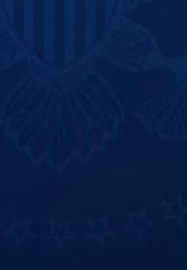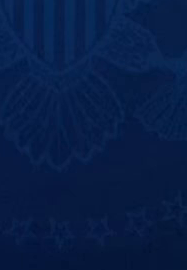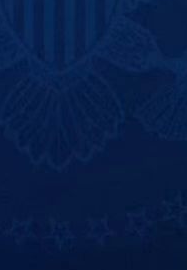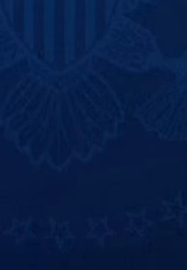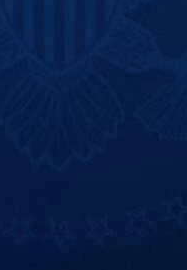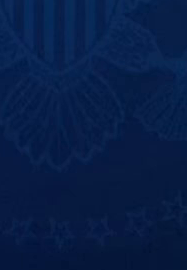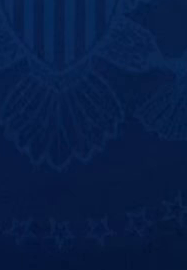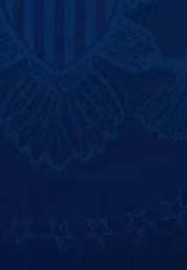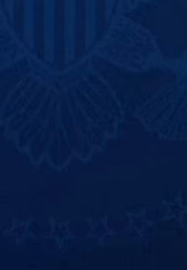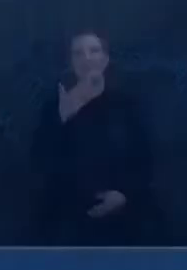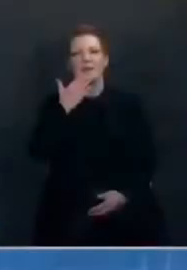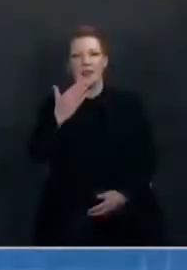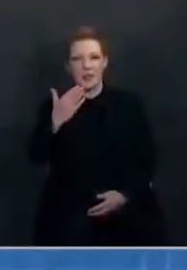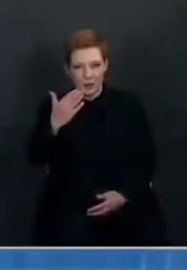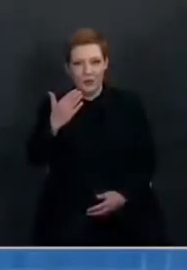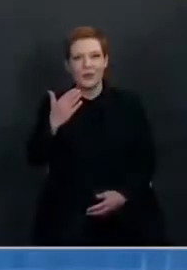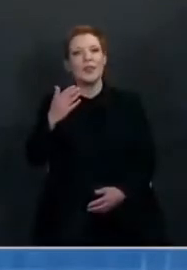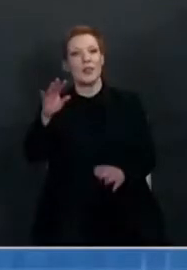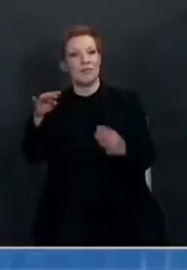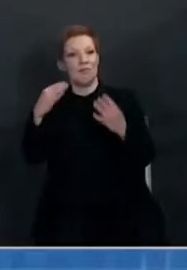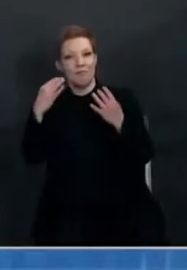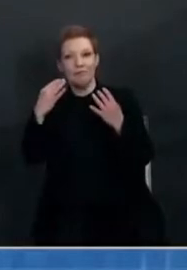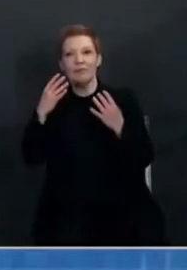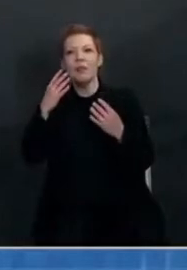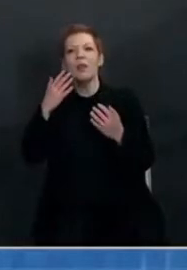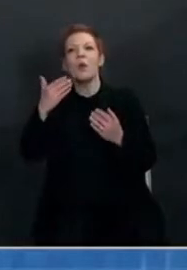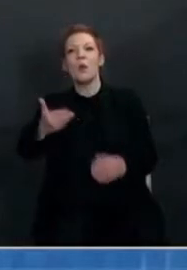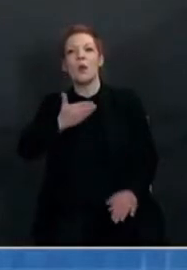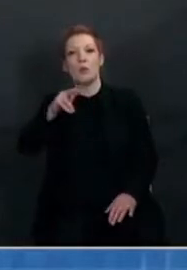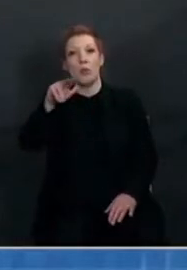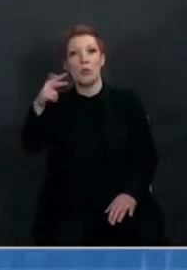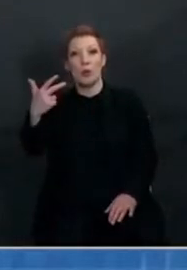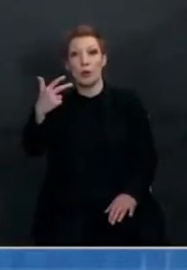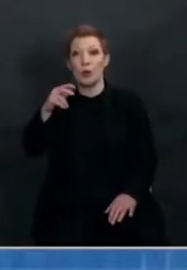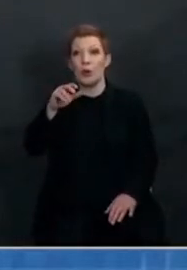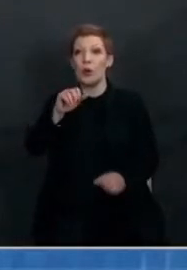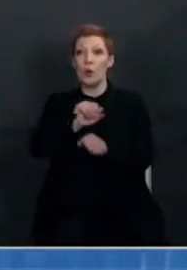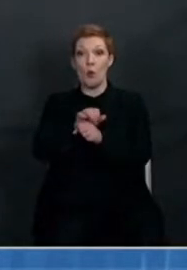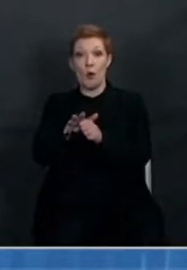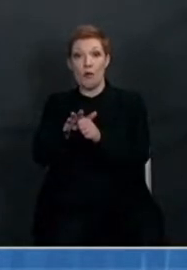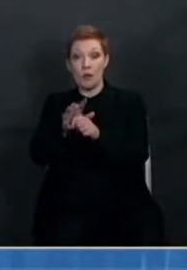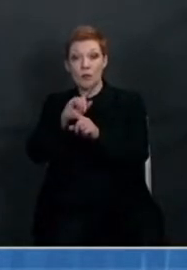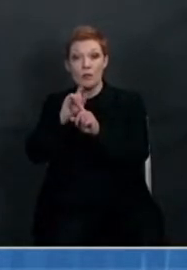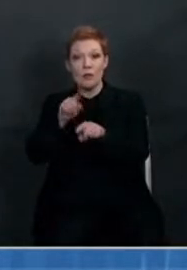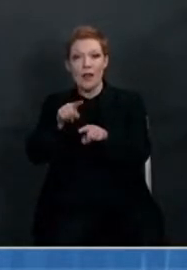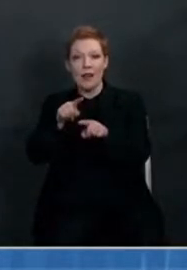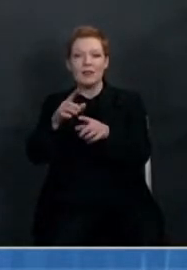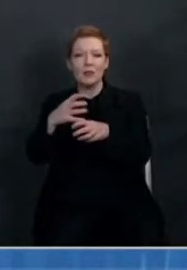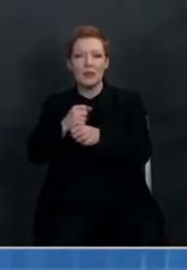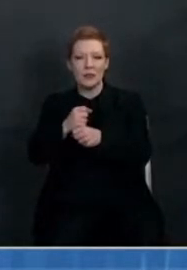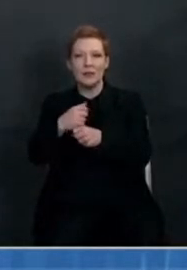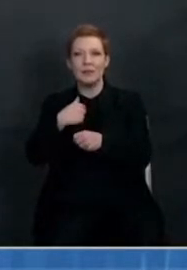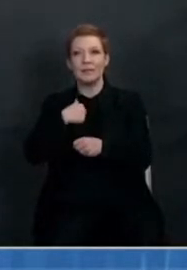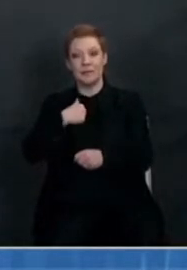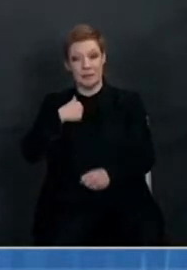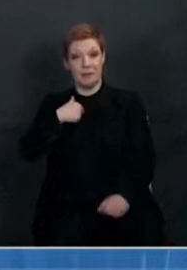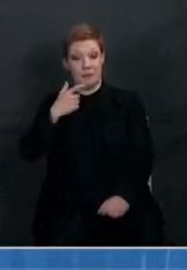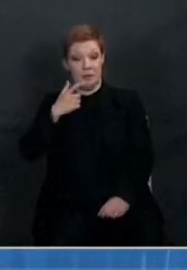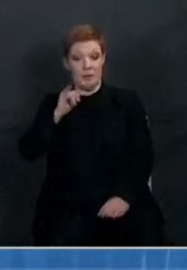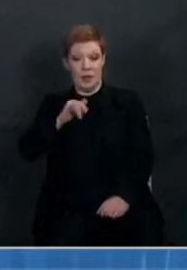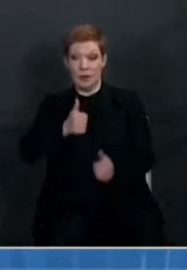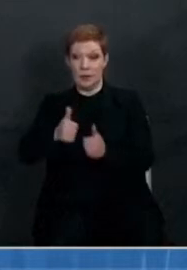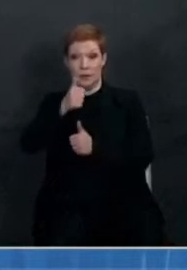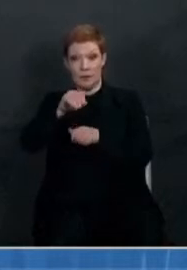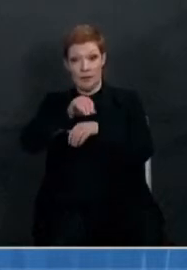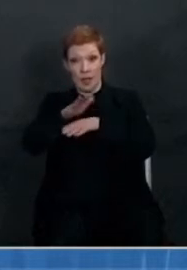Thanks for joining us. Welcome to our third COVID response briefing. I'm Andy Slavitt, White House Senior Advisor for the Pandemic Response.